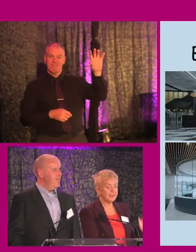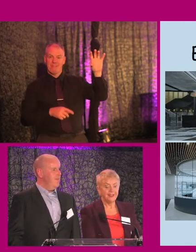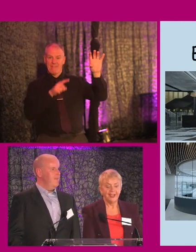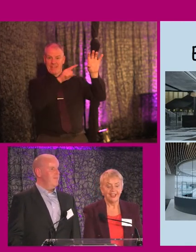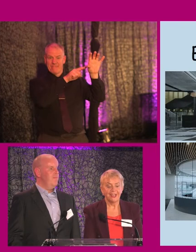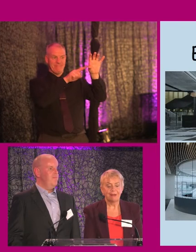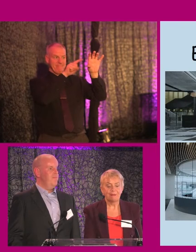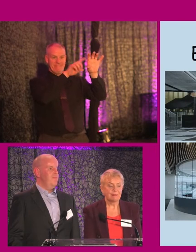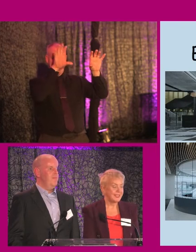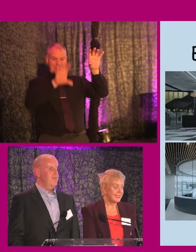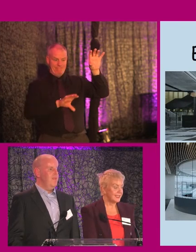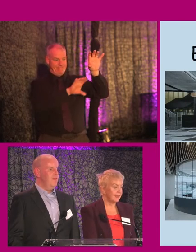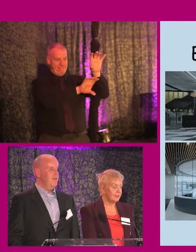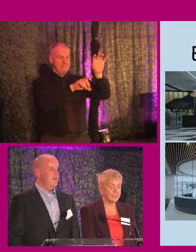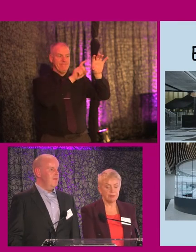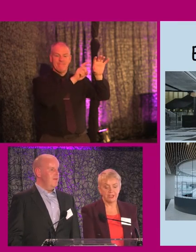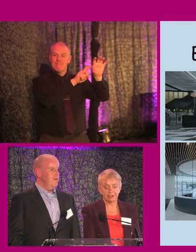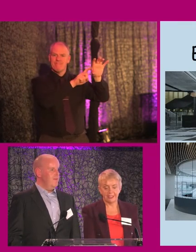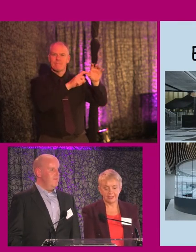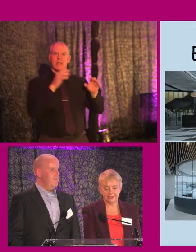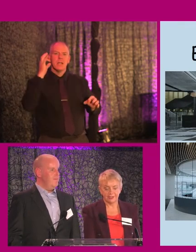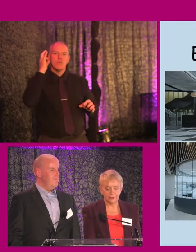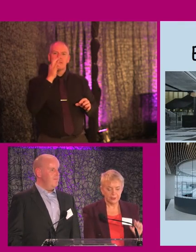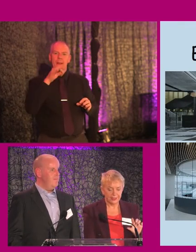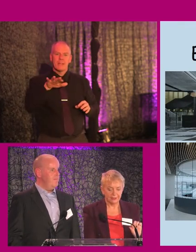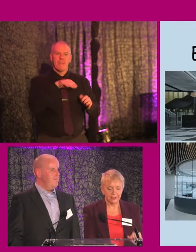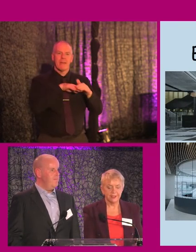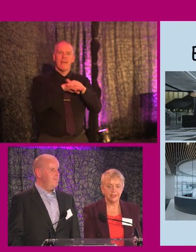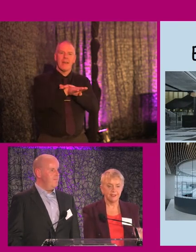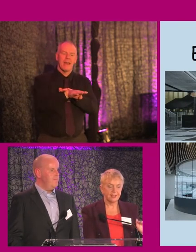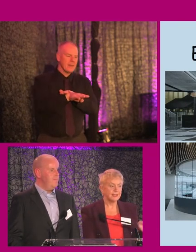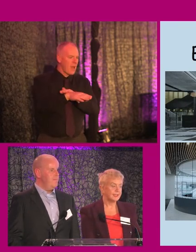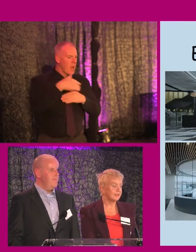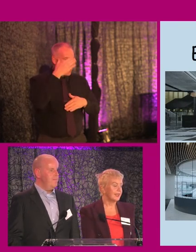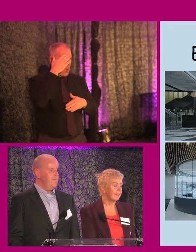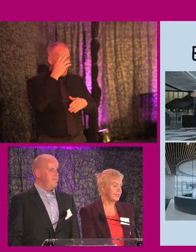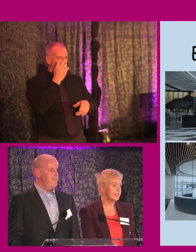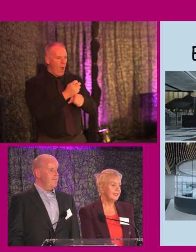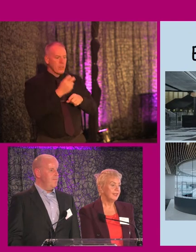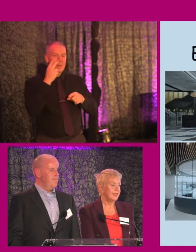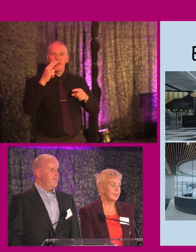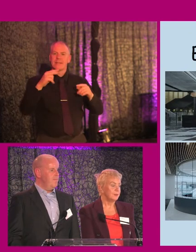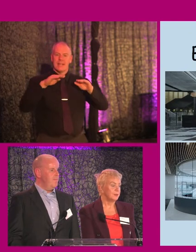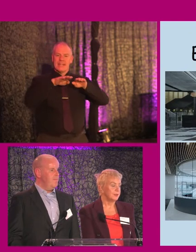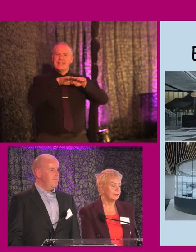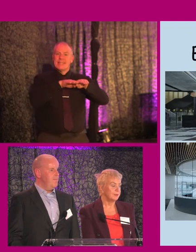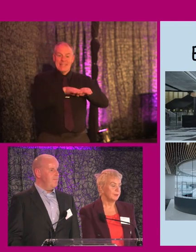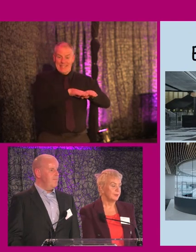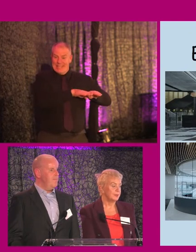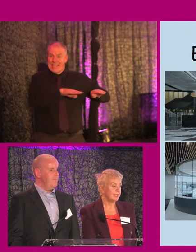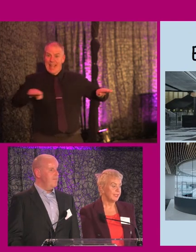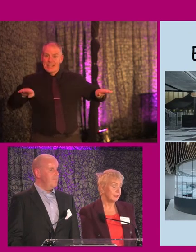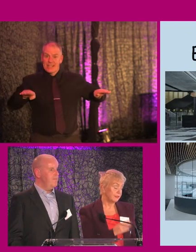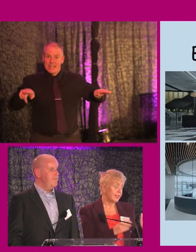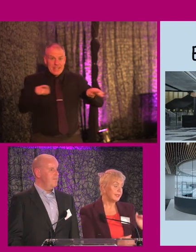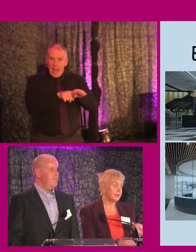top left, is of the reception area. And although it's kind of hard to see, the desks at different levels. So for different people,